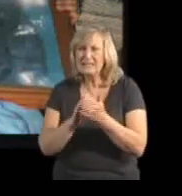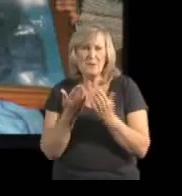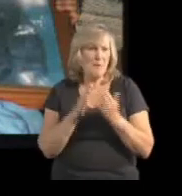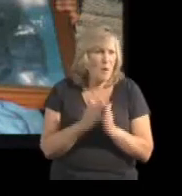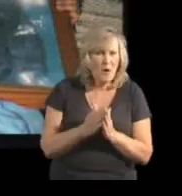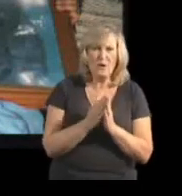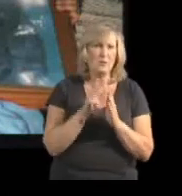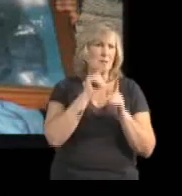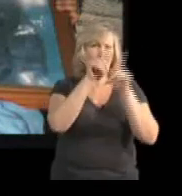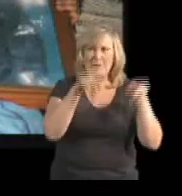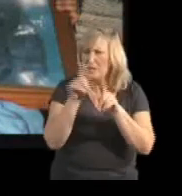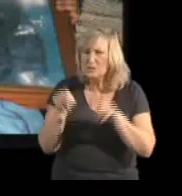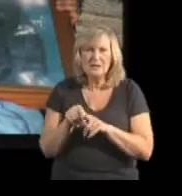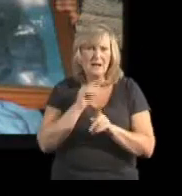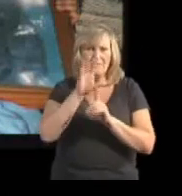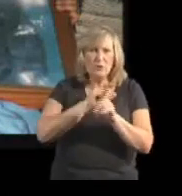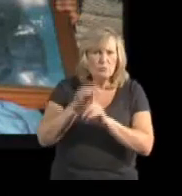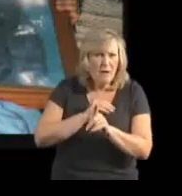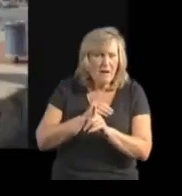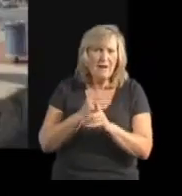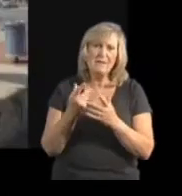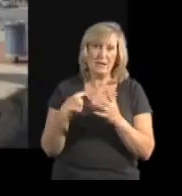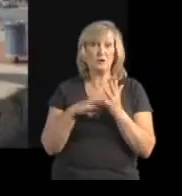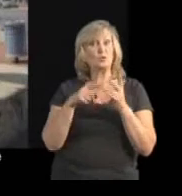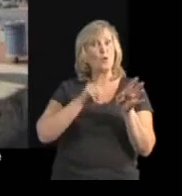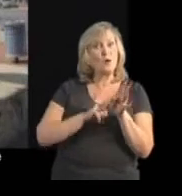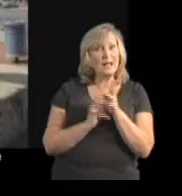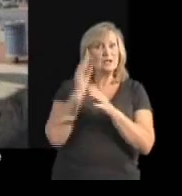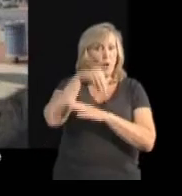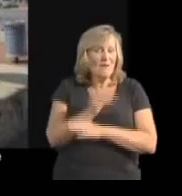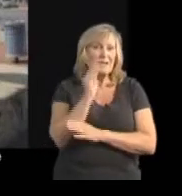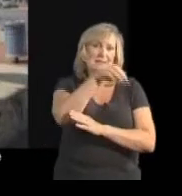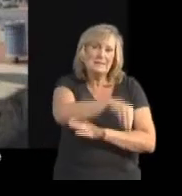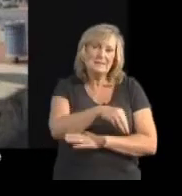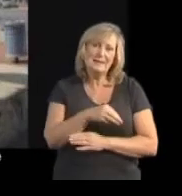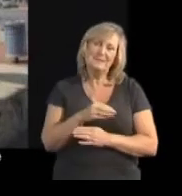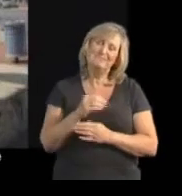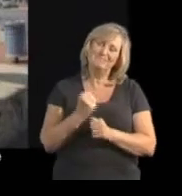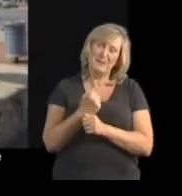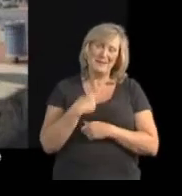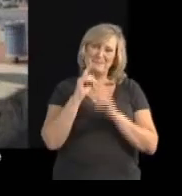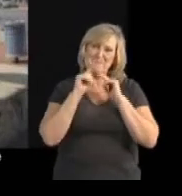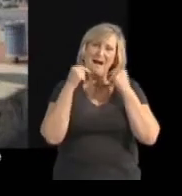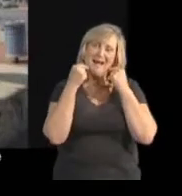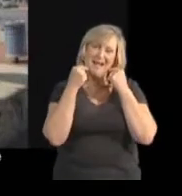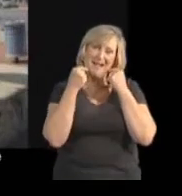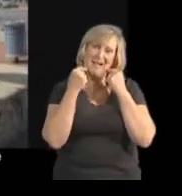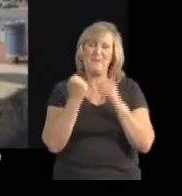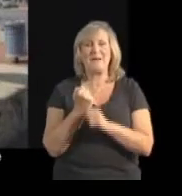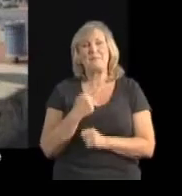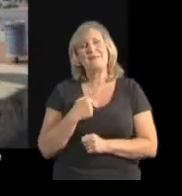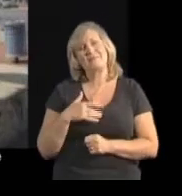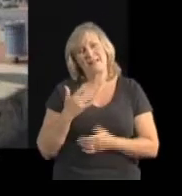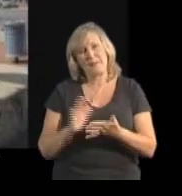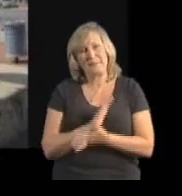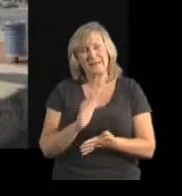pictures, photographs, and toys. Dolphins make me model and make me